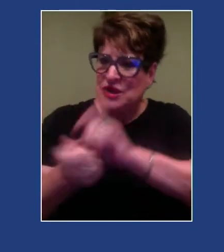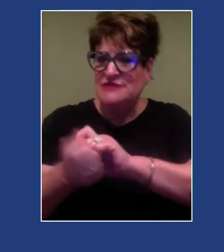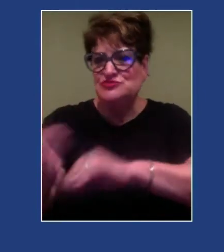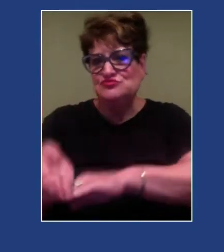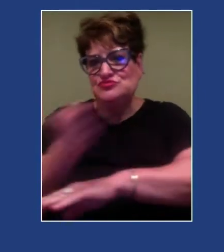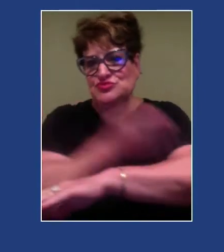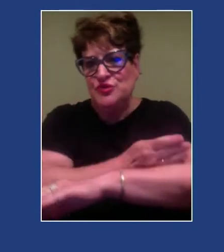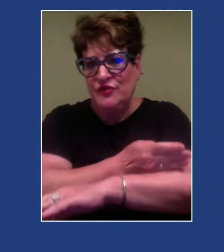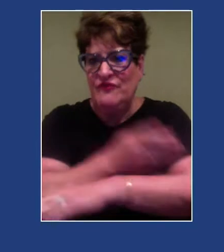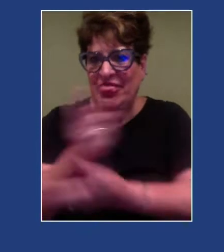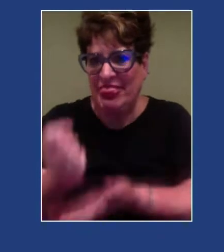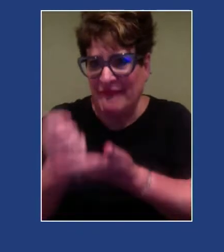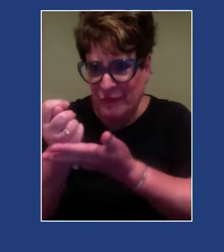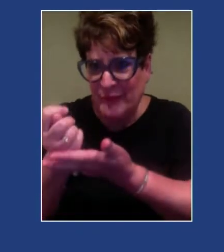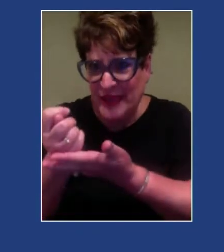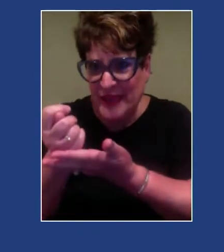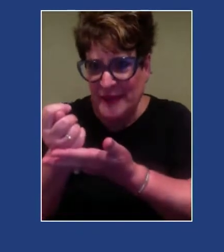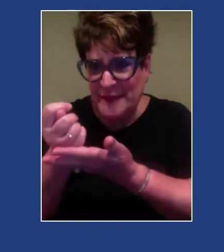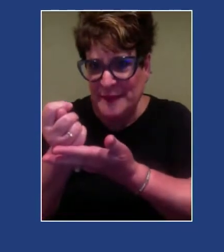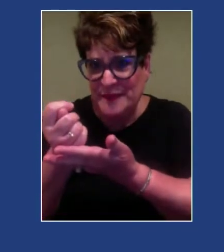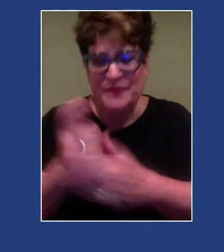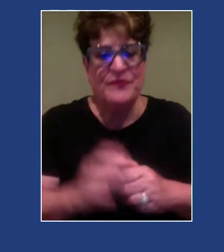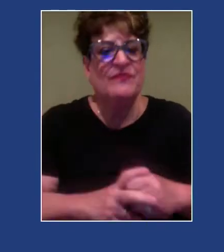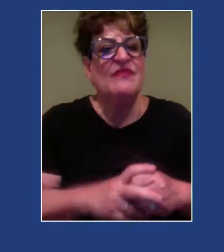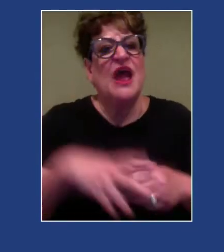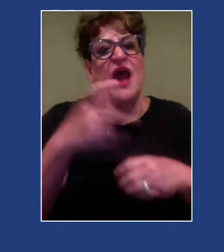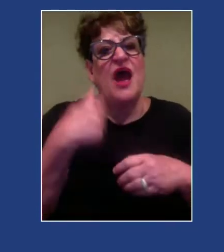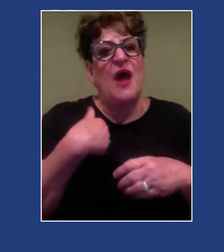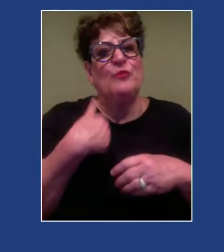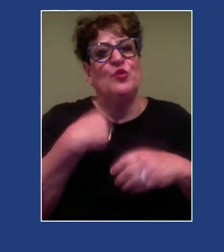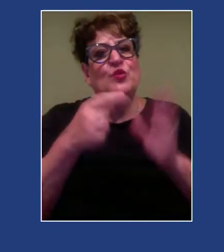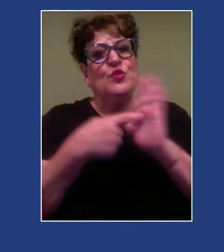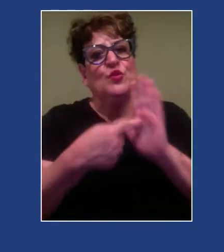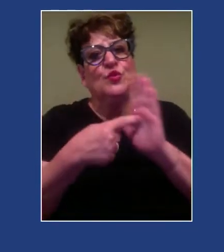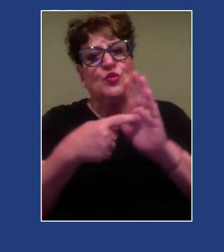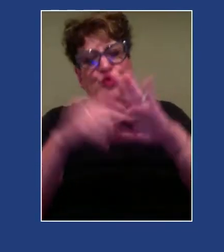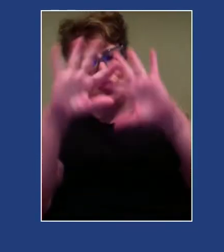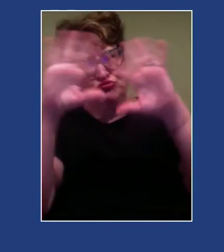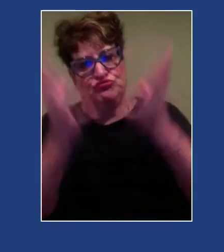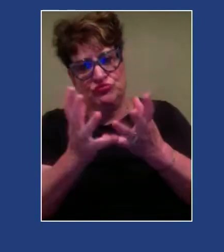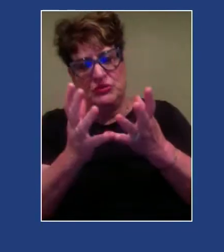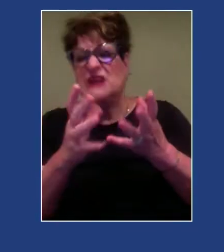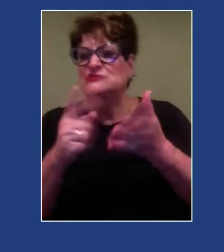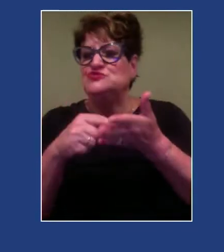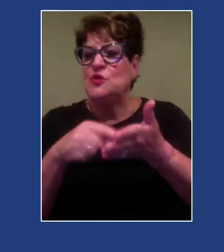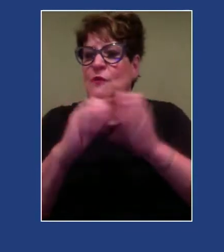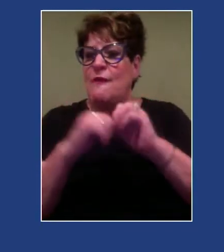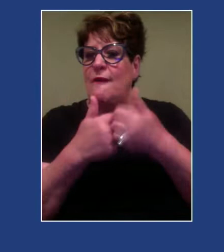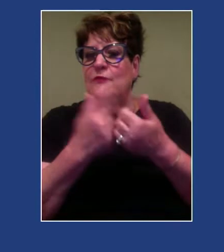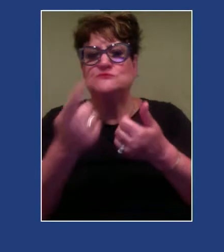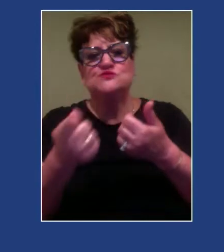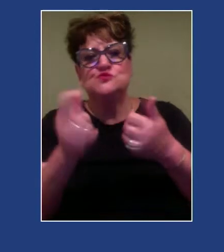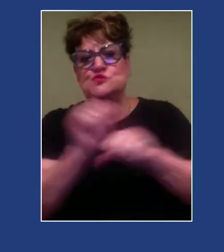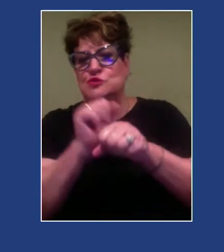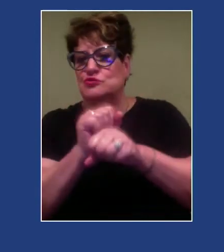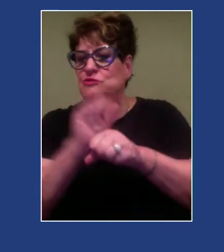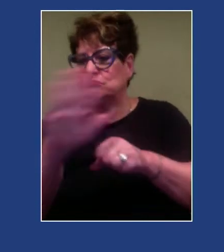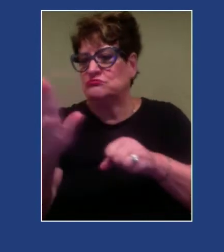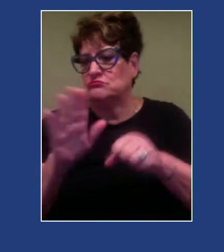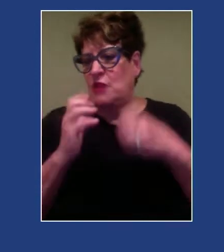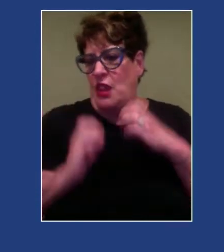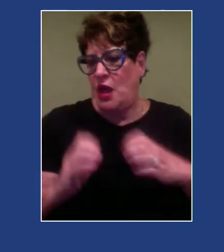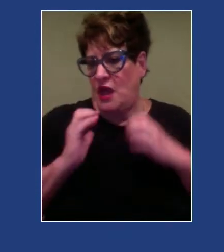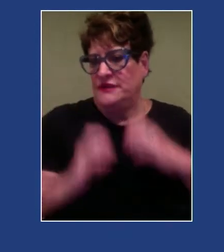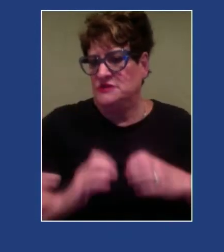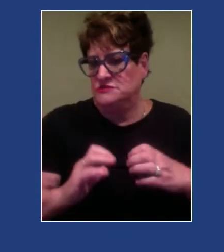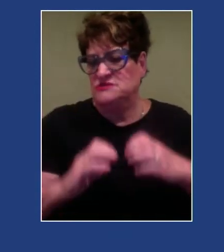So we're going to use a contextual lens that allows a multi-level approach to working with our clients. We are ultimately trying